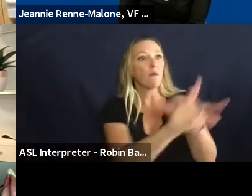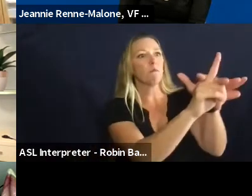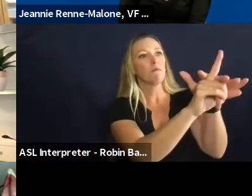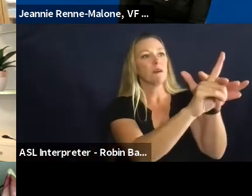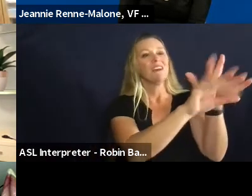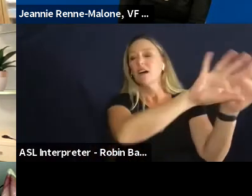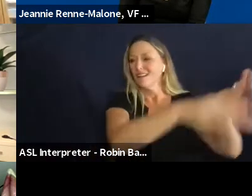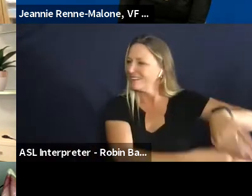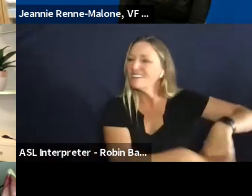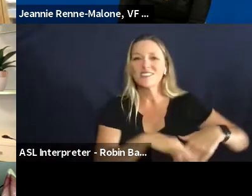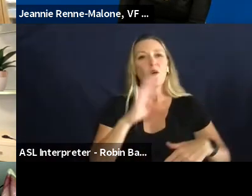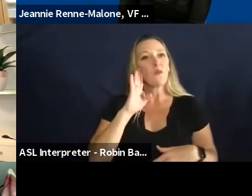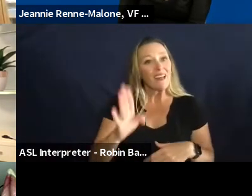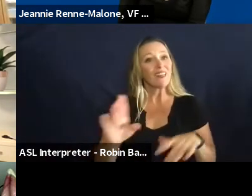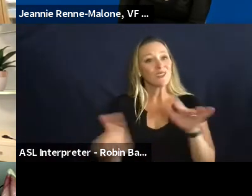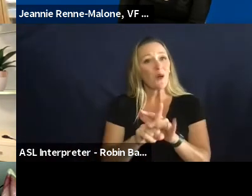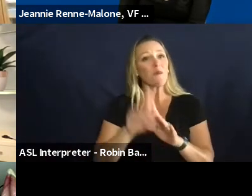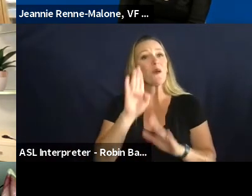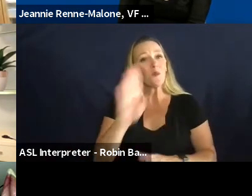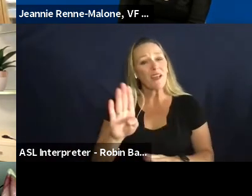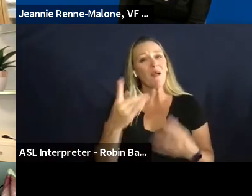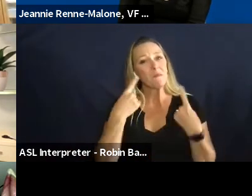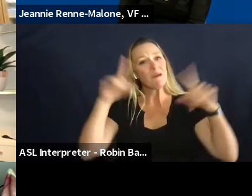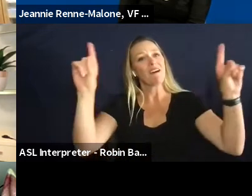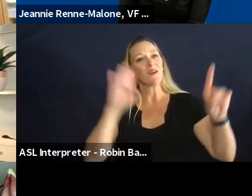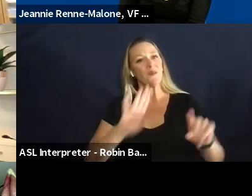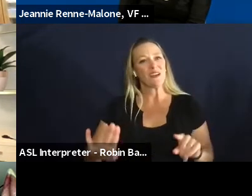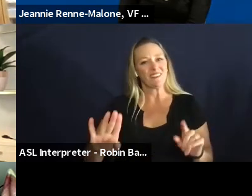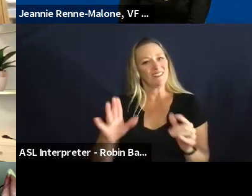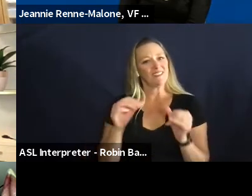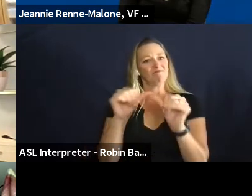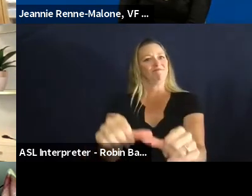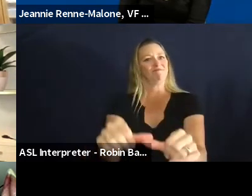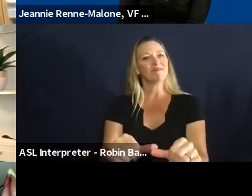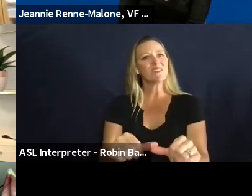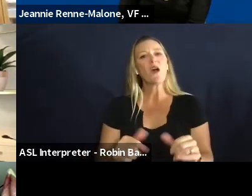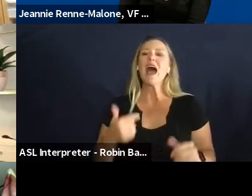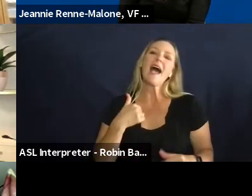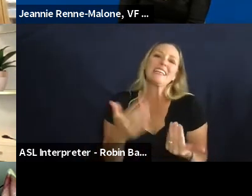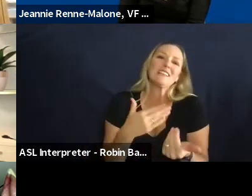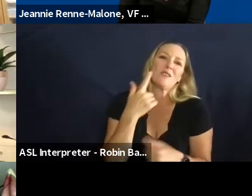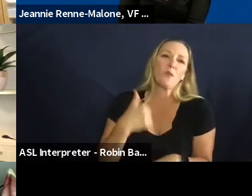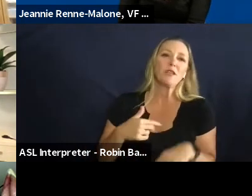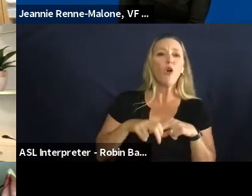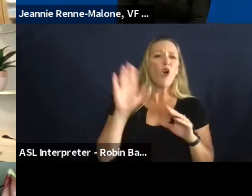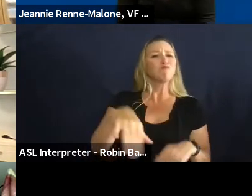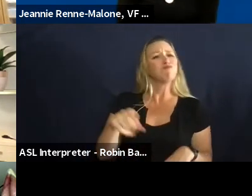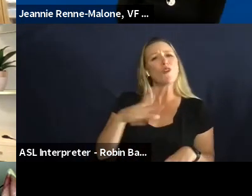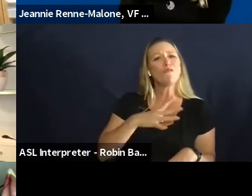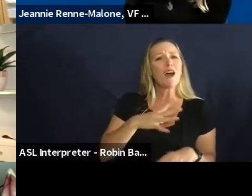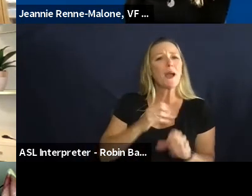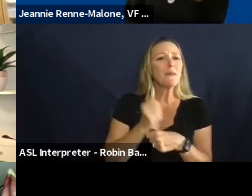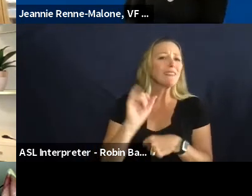to say i'm sitting here and i i i can you know quickly be like yeah just make it work but but there is something about that